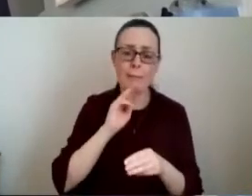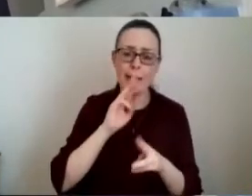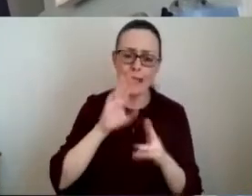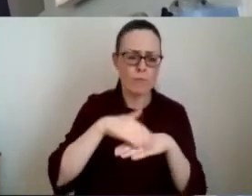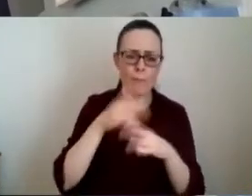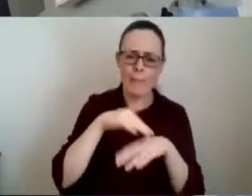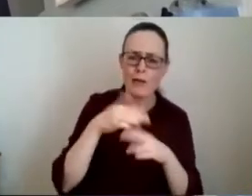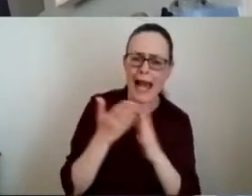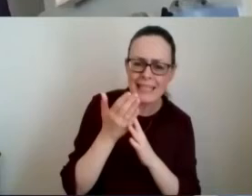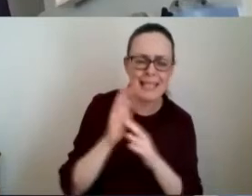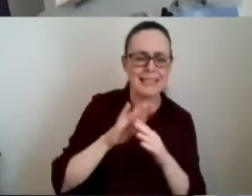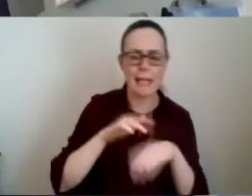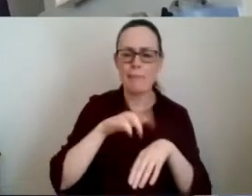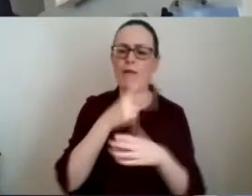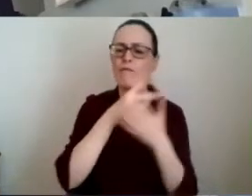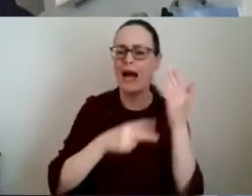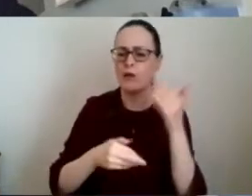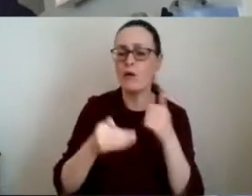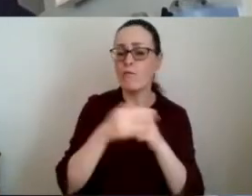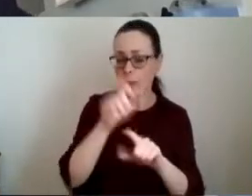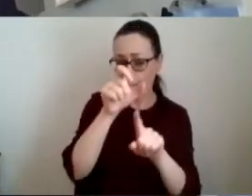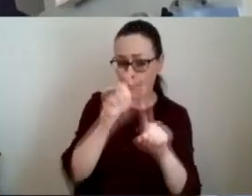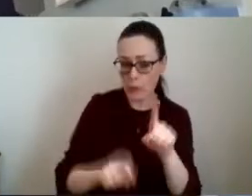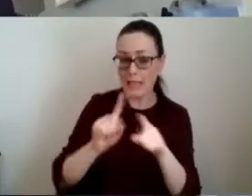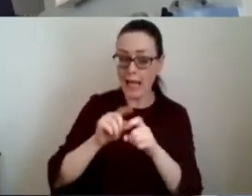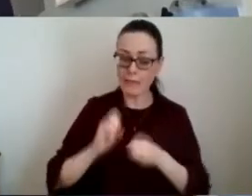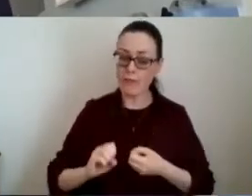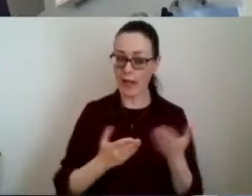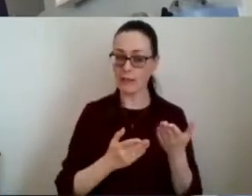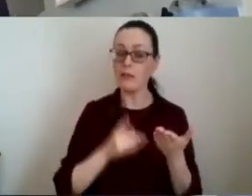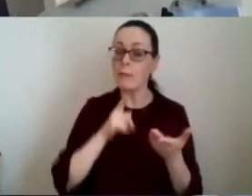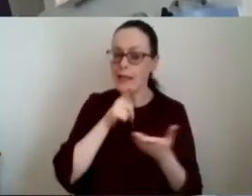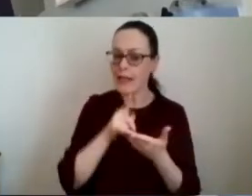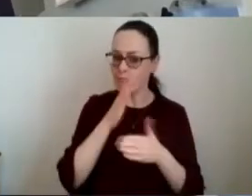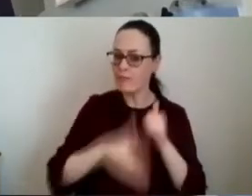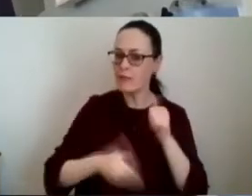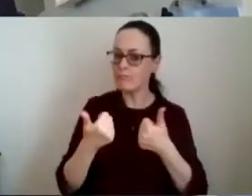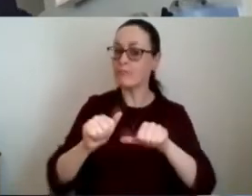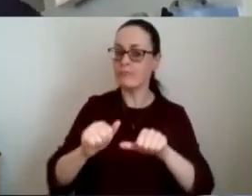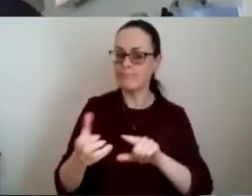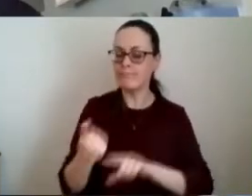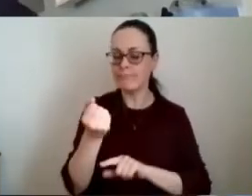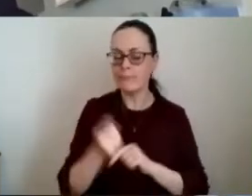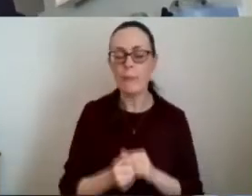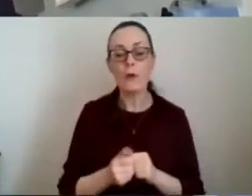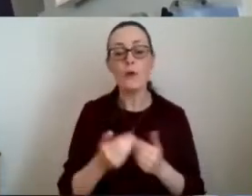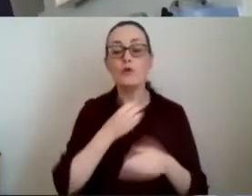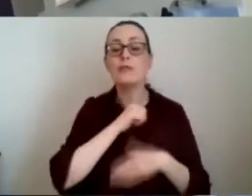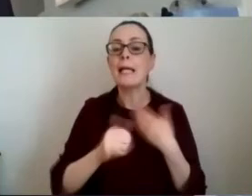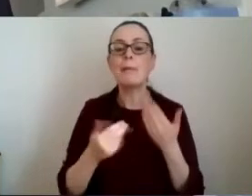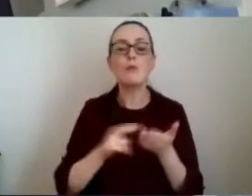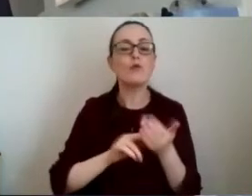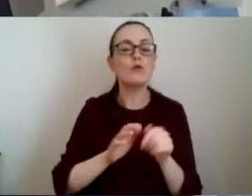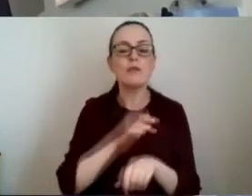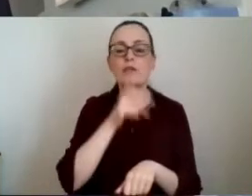value for both patient and provider that objective has now been achieved so it might be useful today to outline the